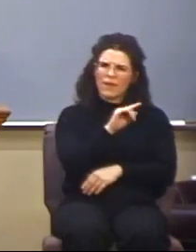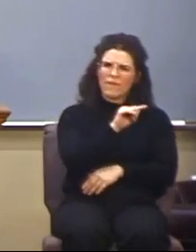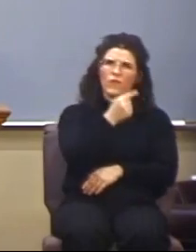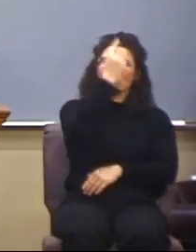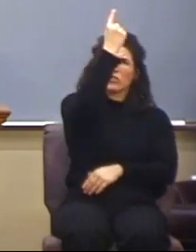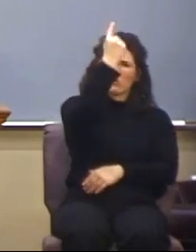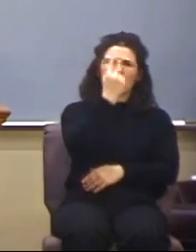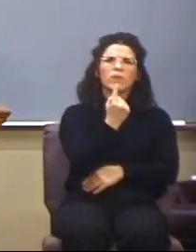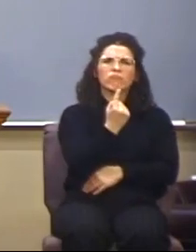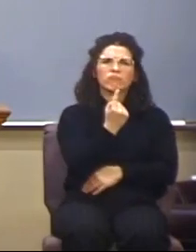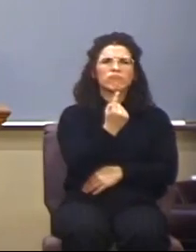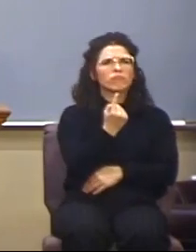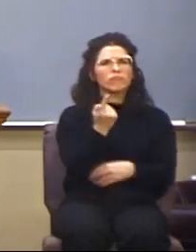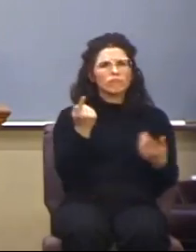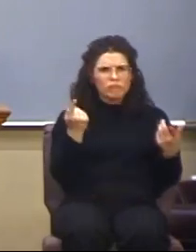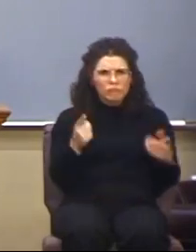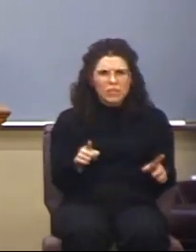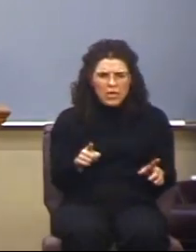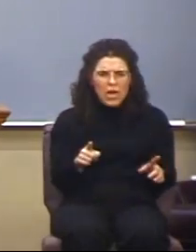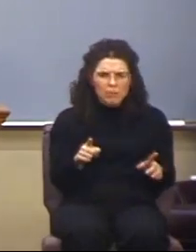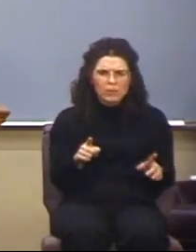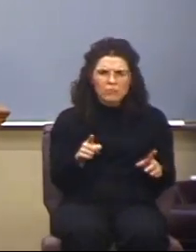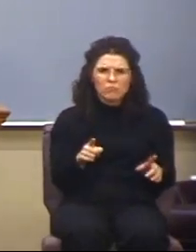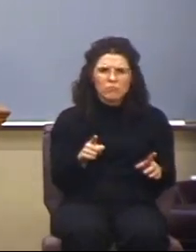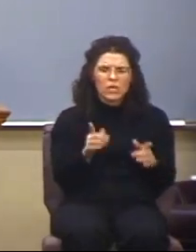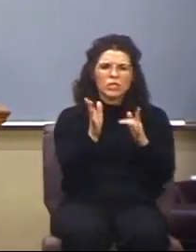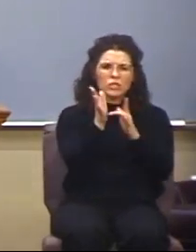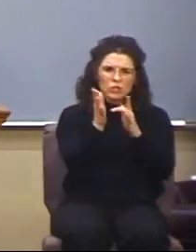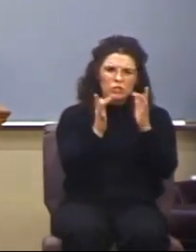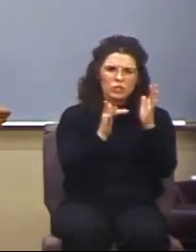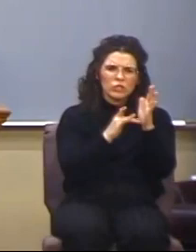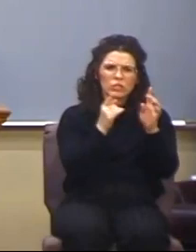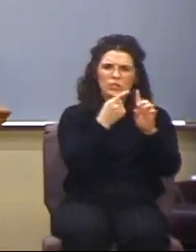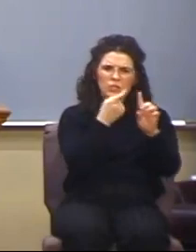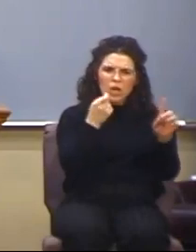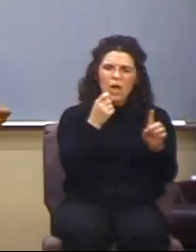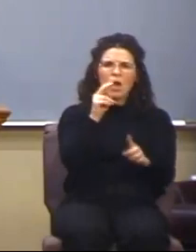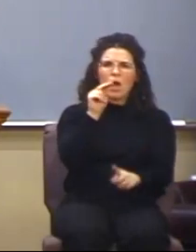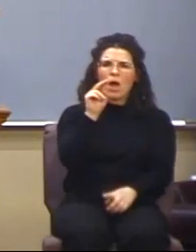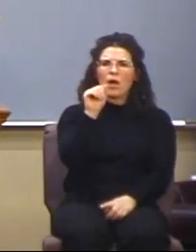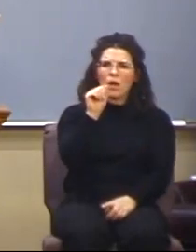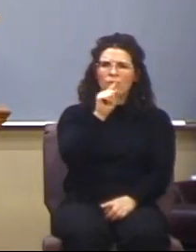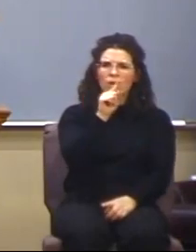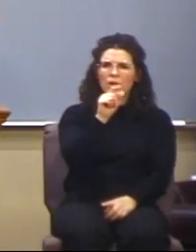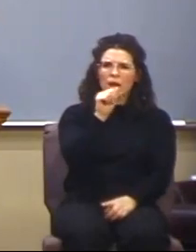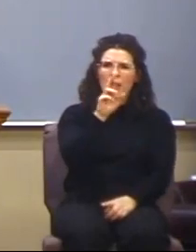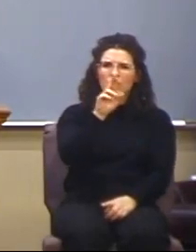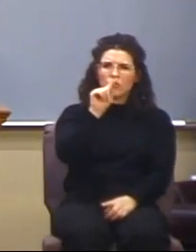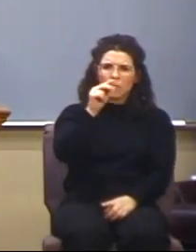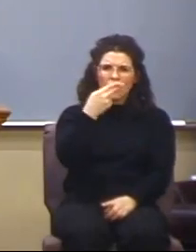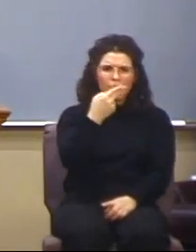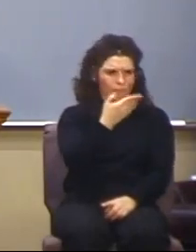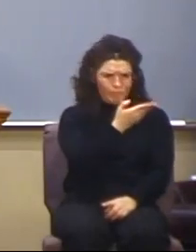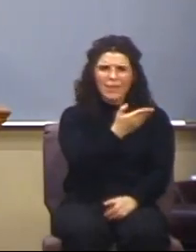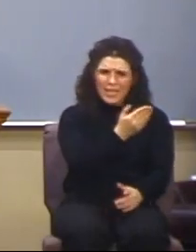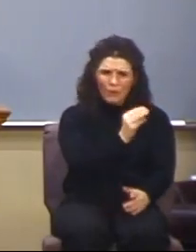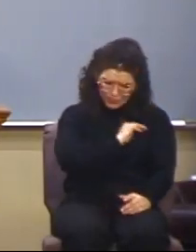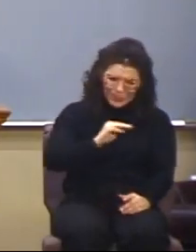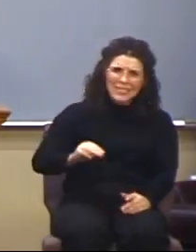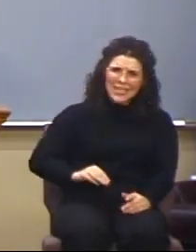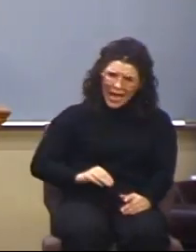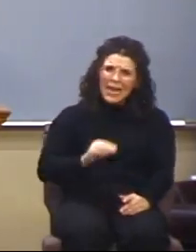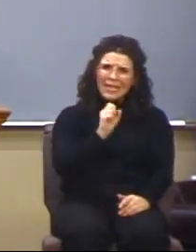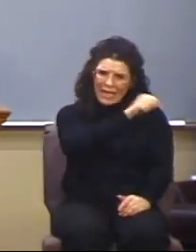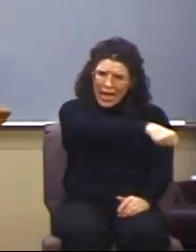coming really happened. Jesus of Nazareth is Messiah. The false spirit, the spirit of